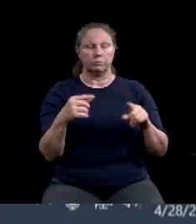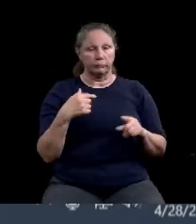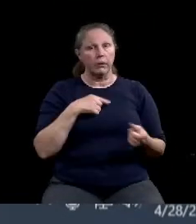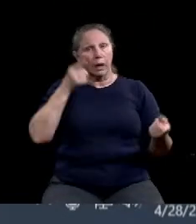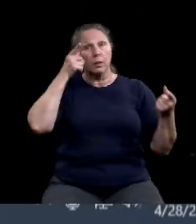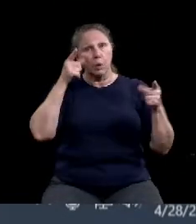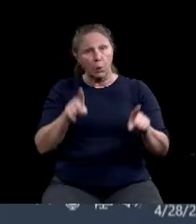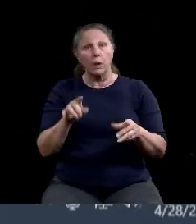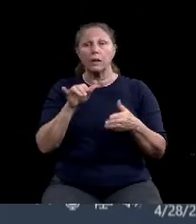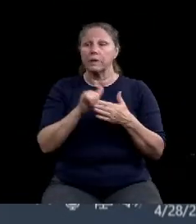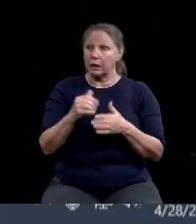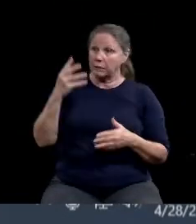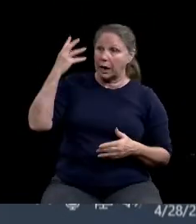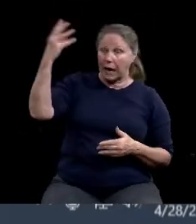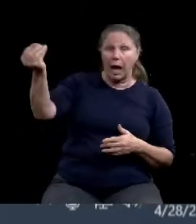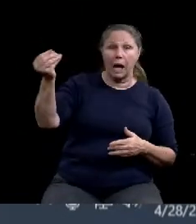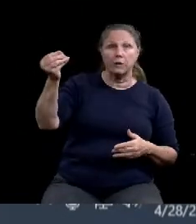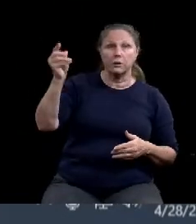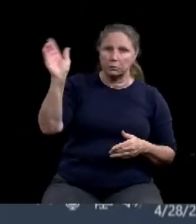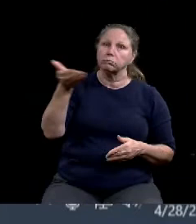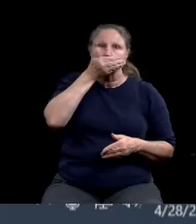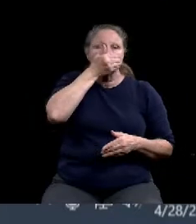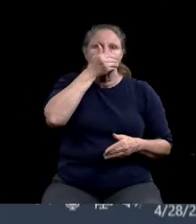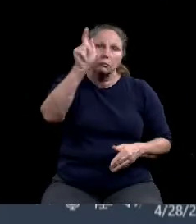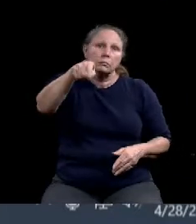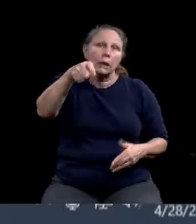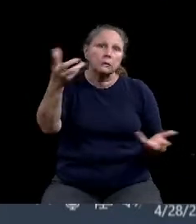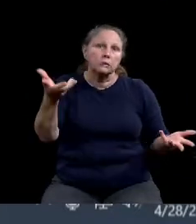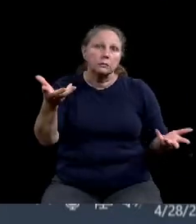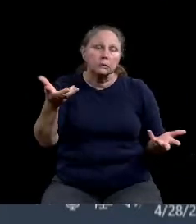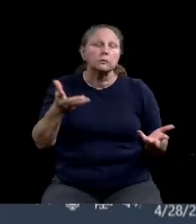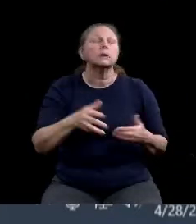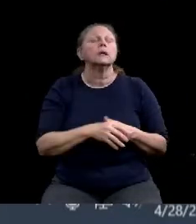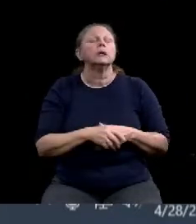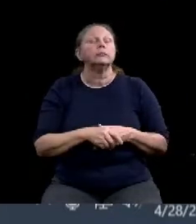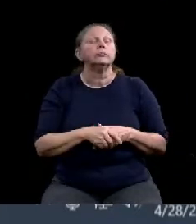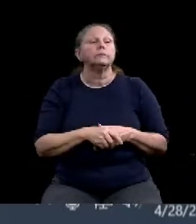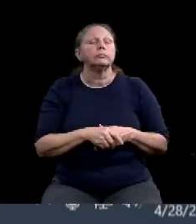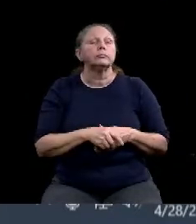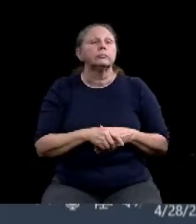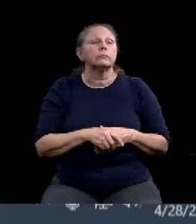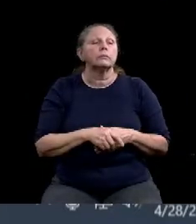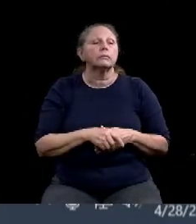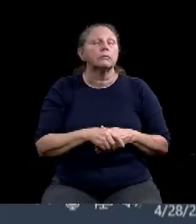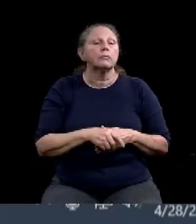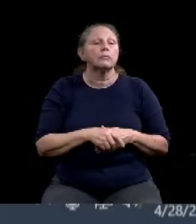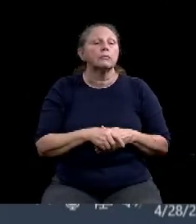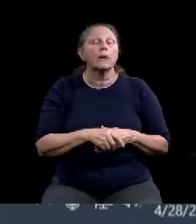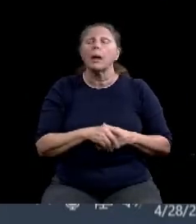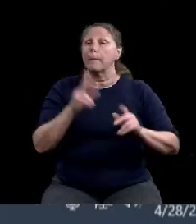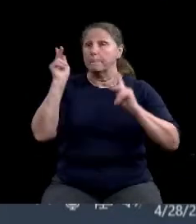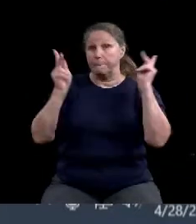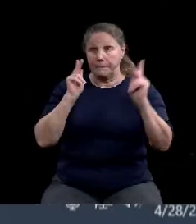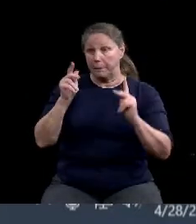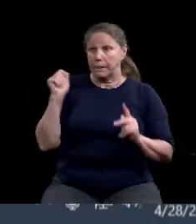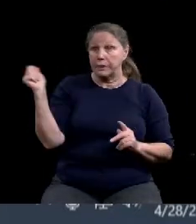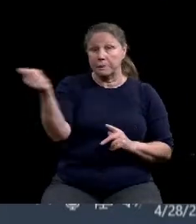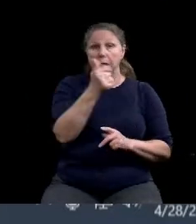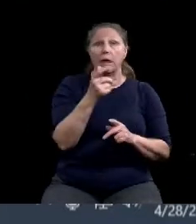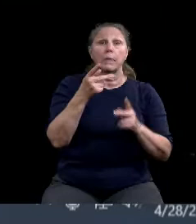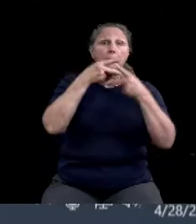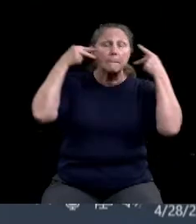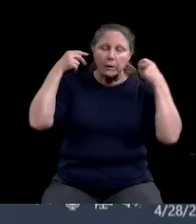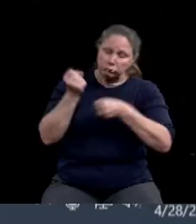And we will, I know that there are people who have been making masks and, and we're going to continue to find the